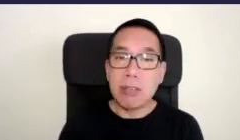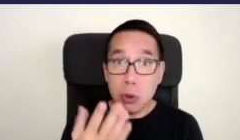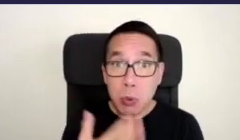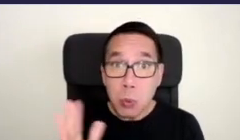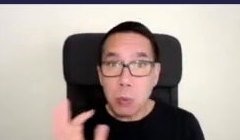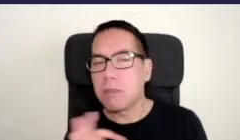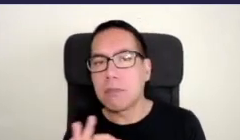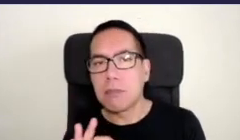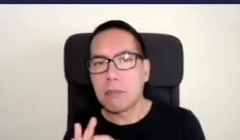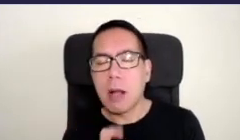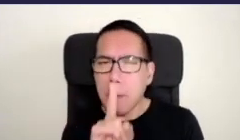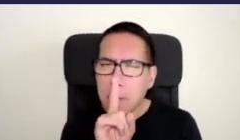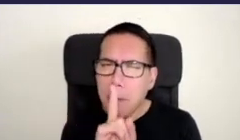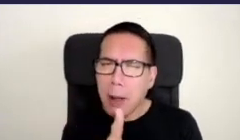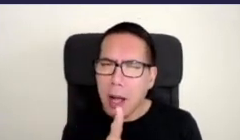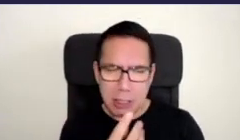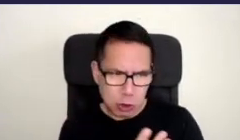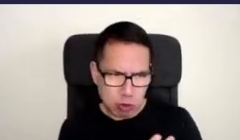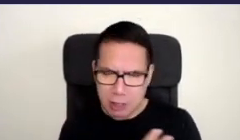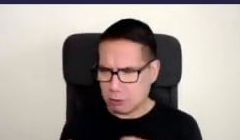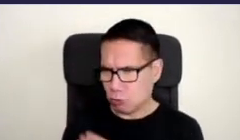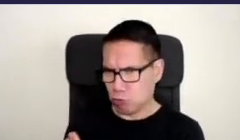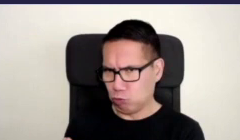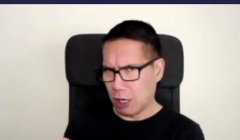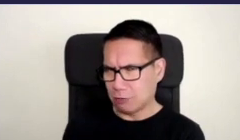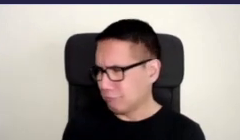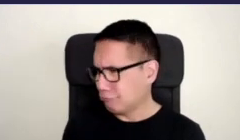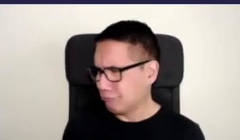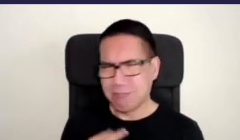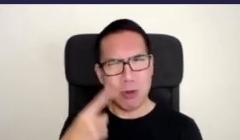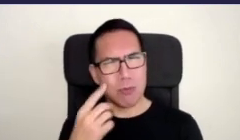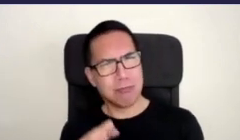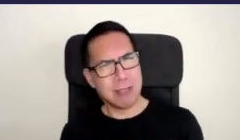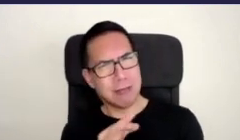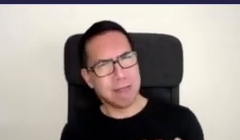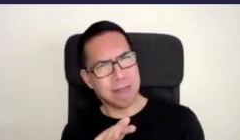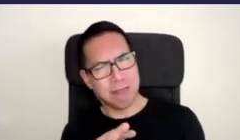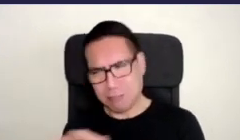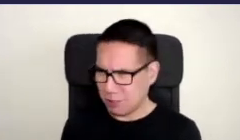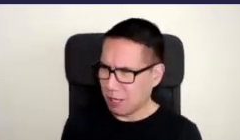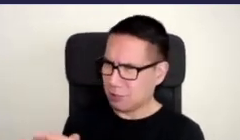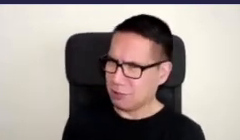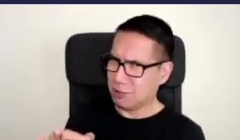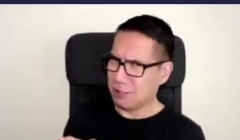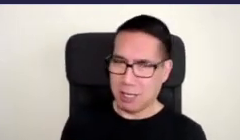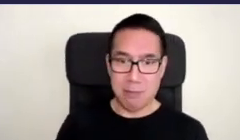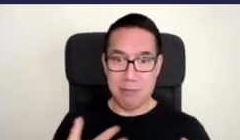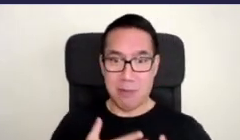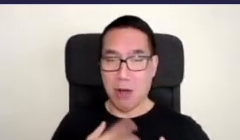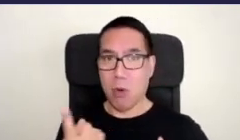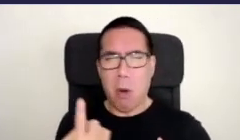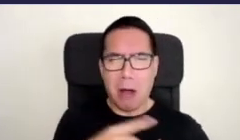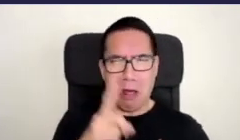it hasn't really been thought about as its own type of gardening I in my hundreds thousands of